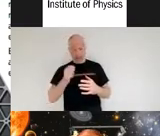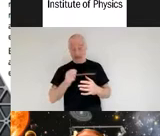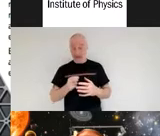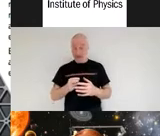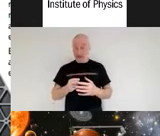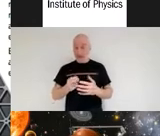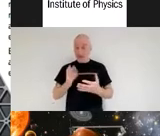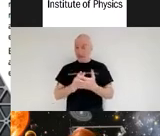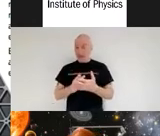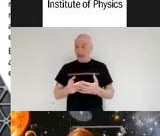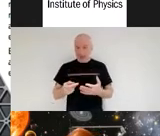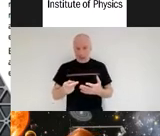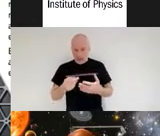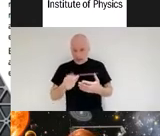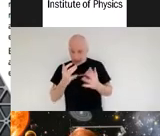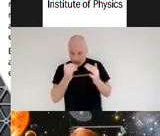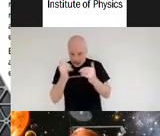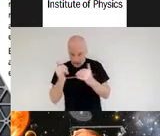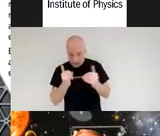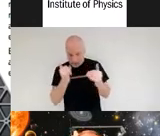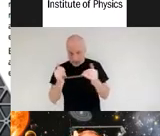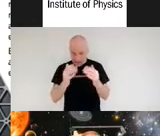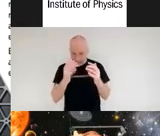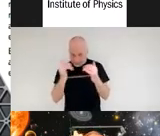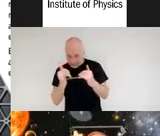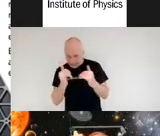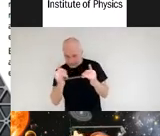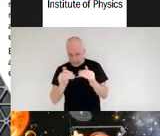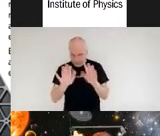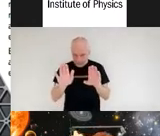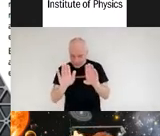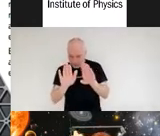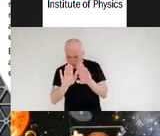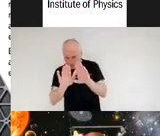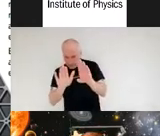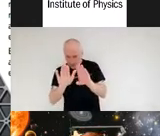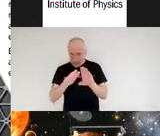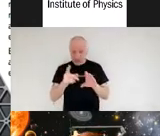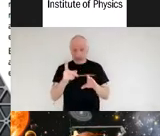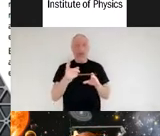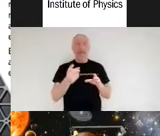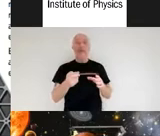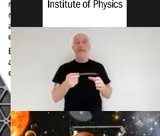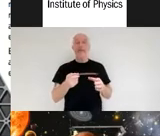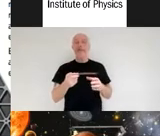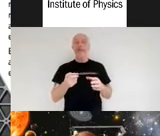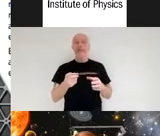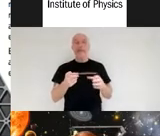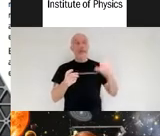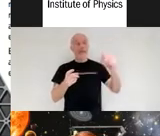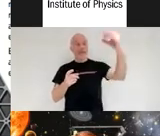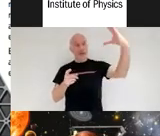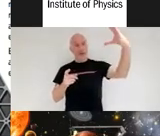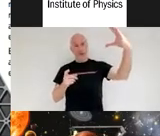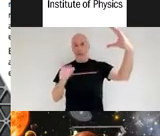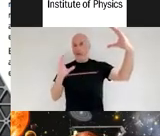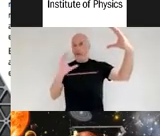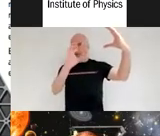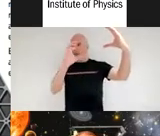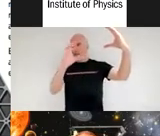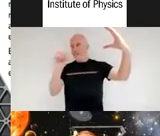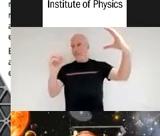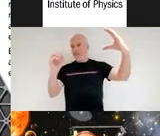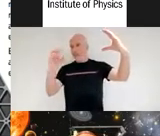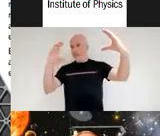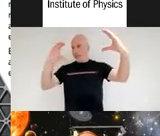long calibration period as the telescope cools down as it gets further away from the sun from the earth as it starts to